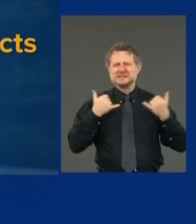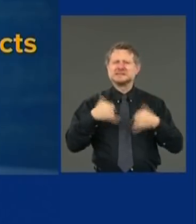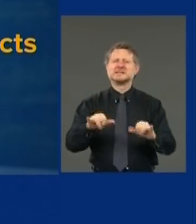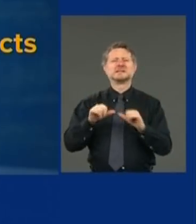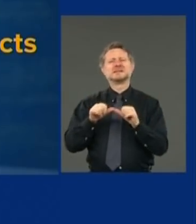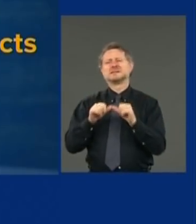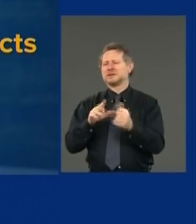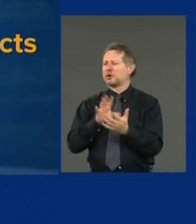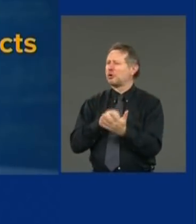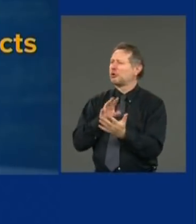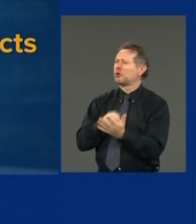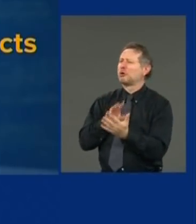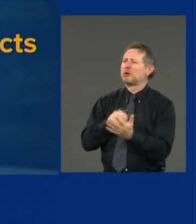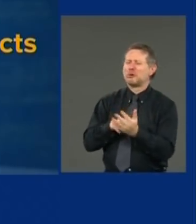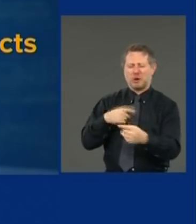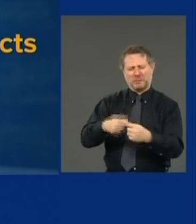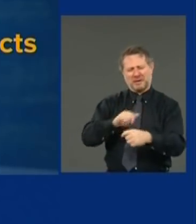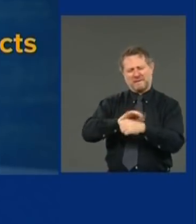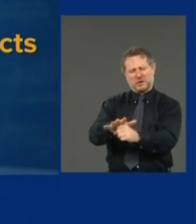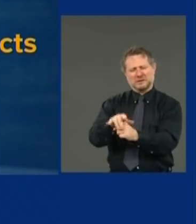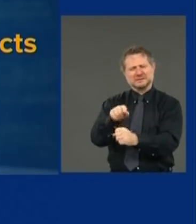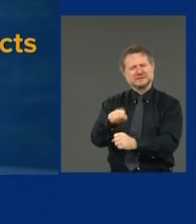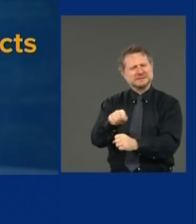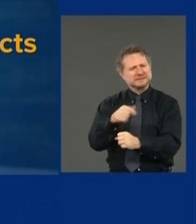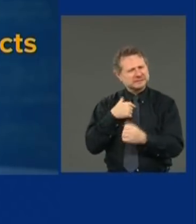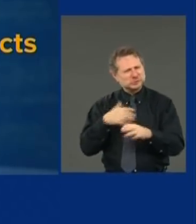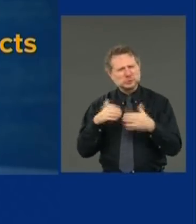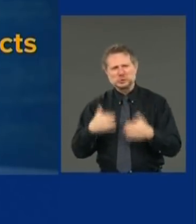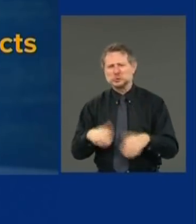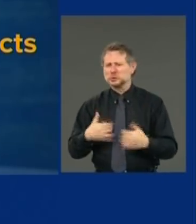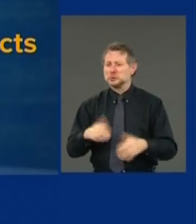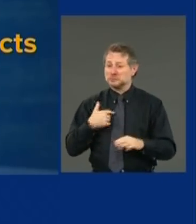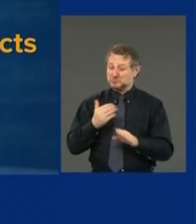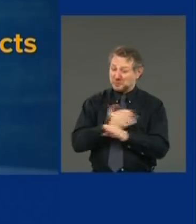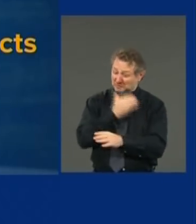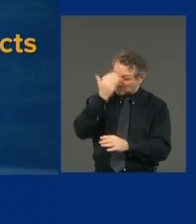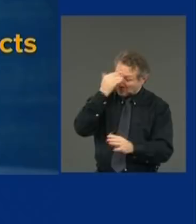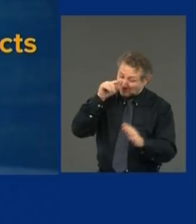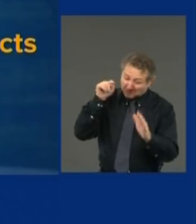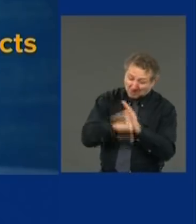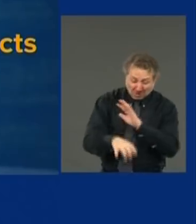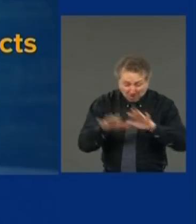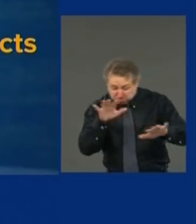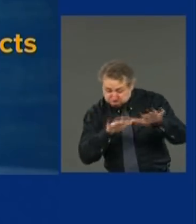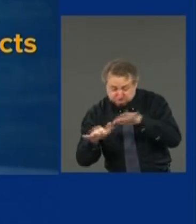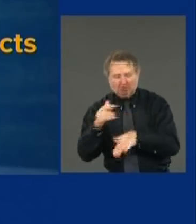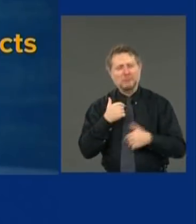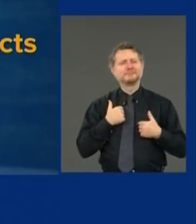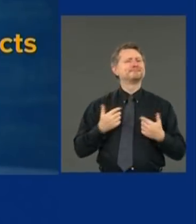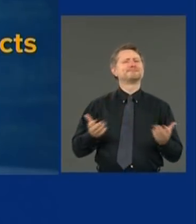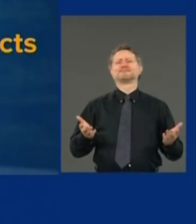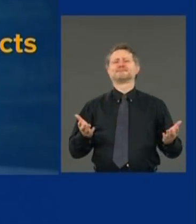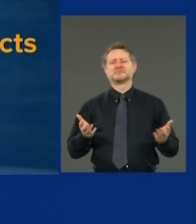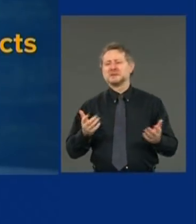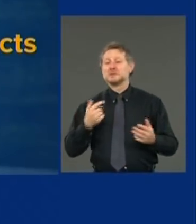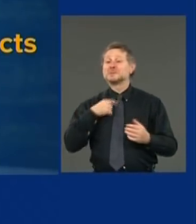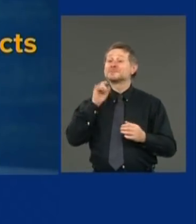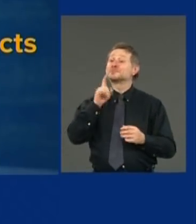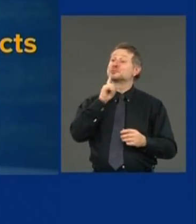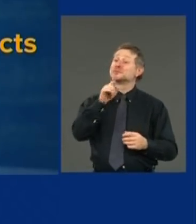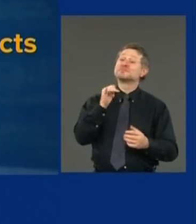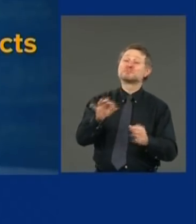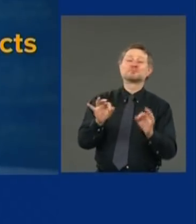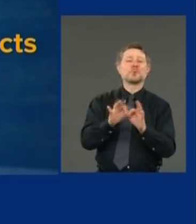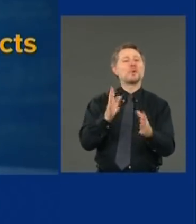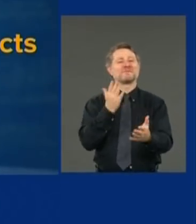this COVID-19 virus. And one of the things I find most infuriating is the facts continue to